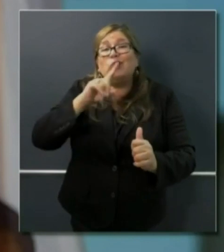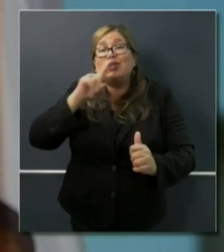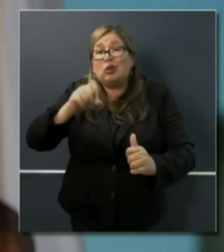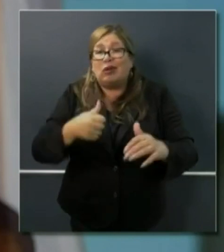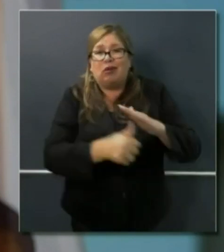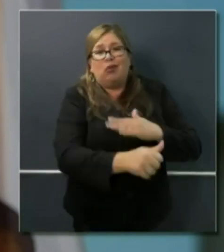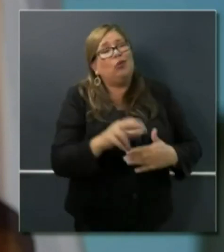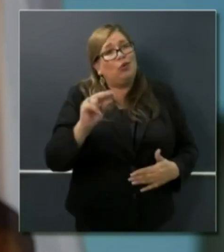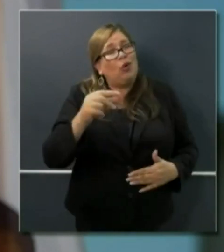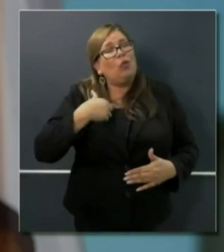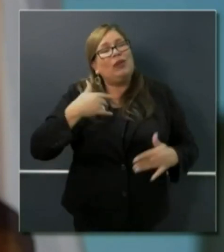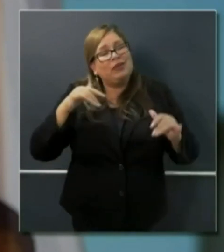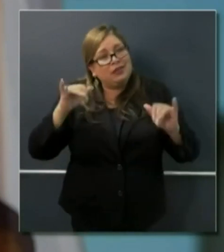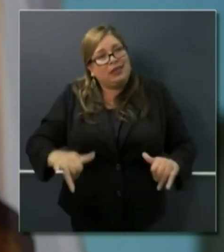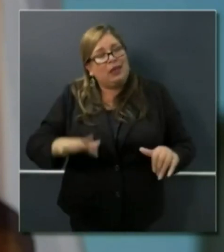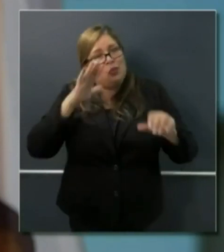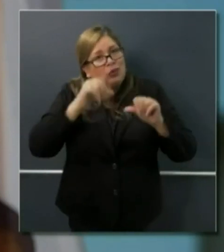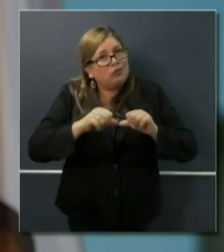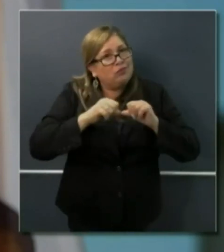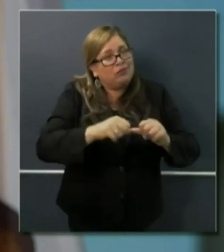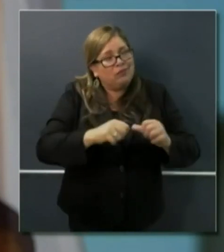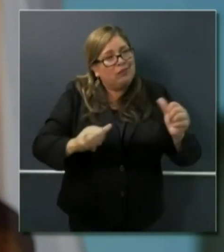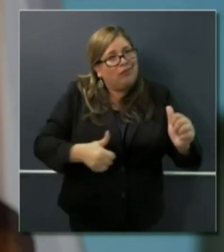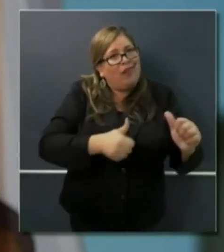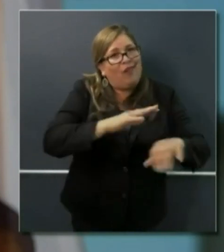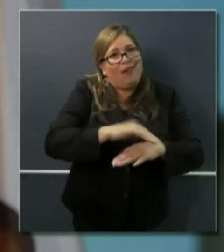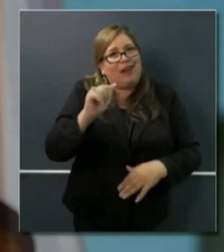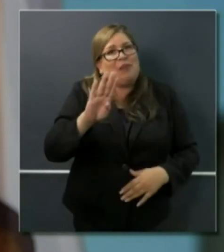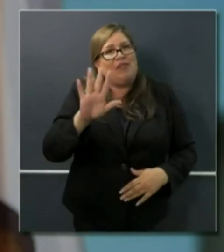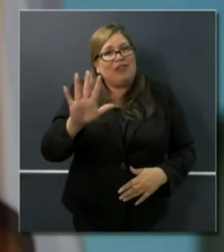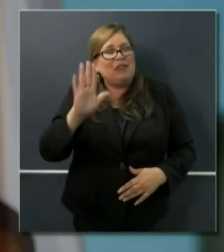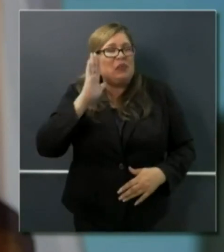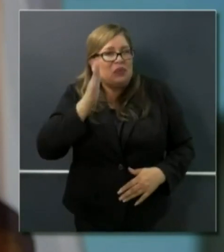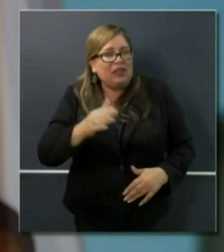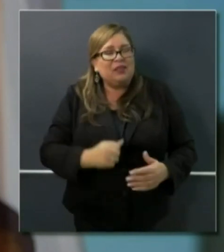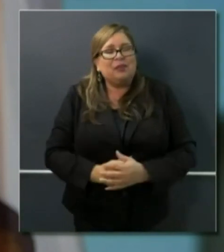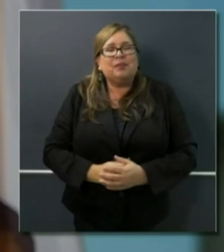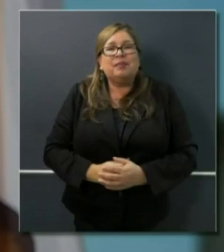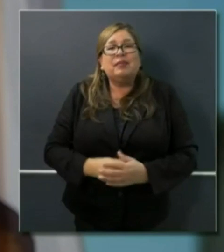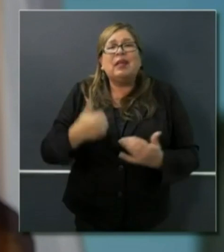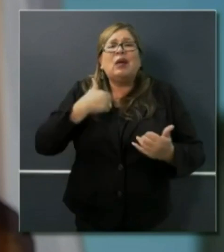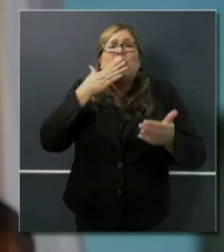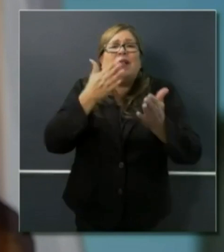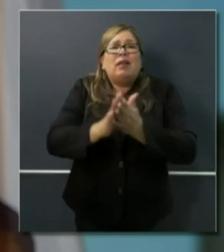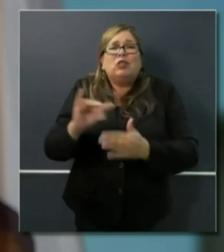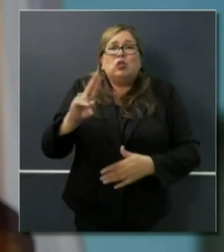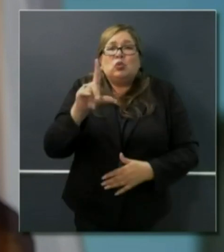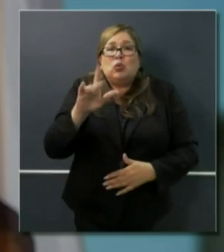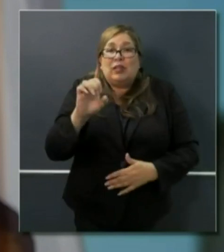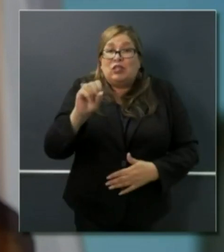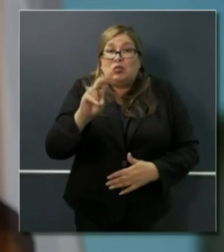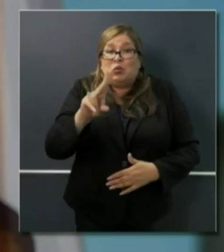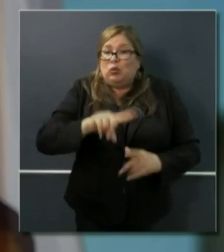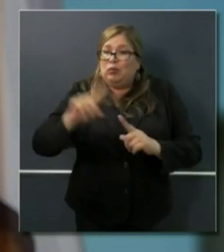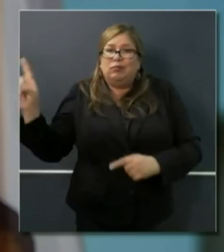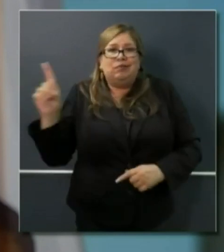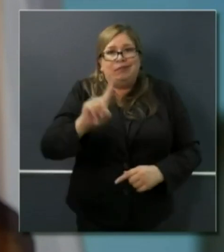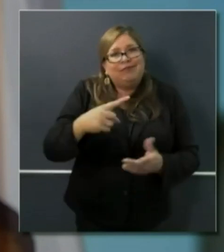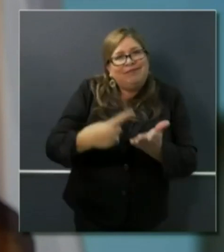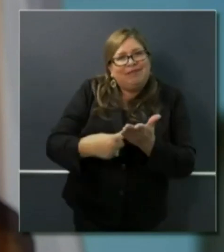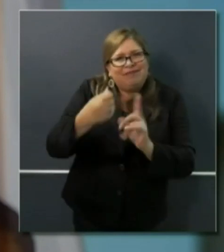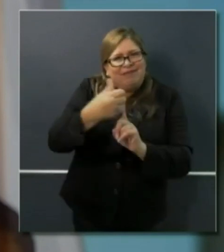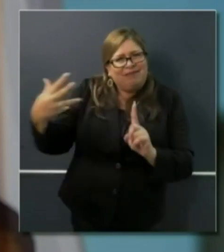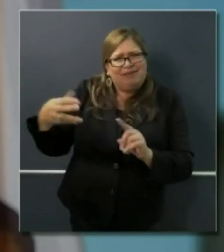of AB5 itself. Again, I'll ask Julie Sue in just one second to talk more about that as well.